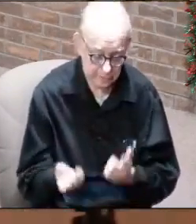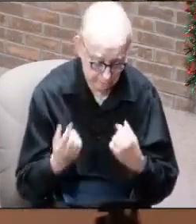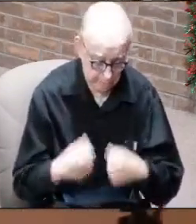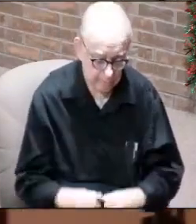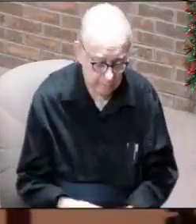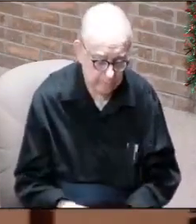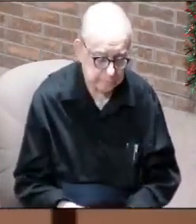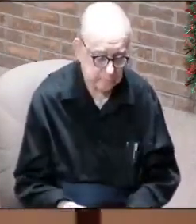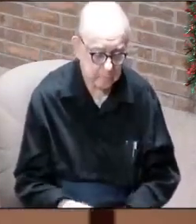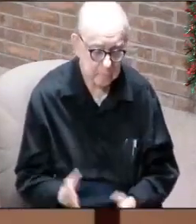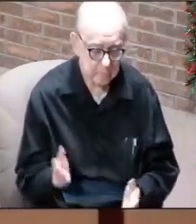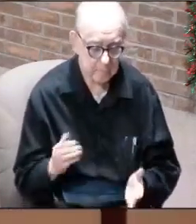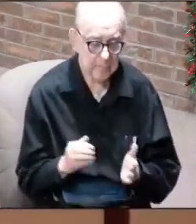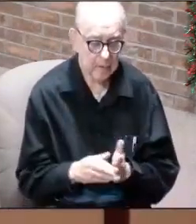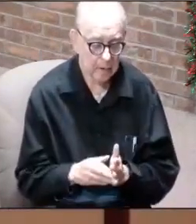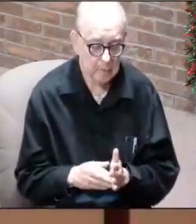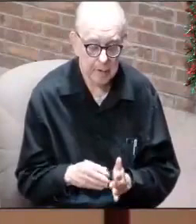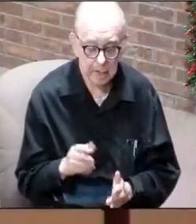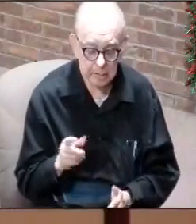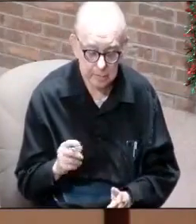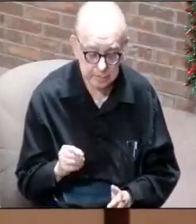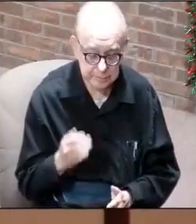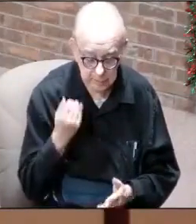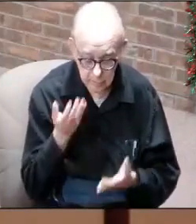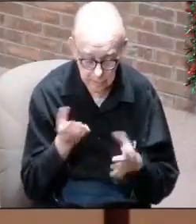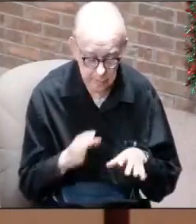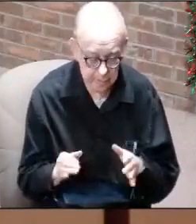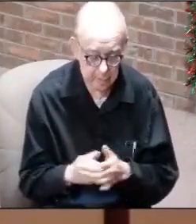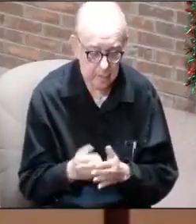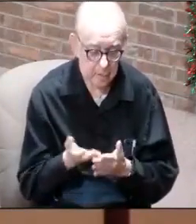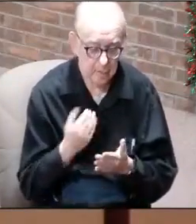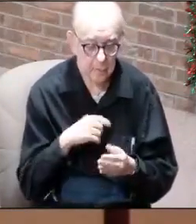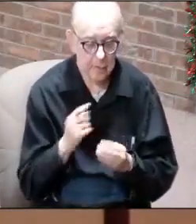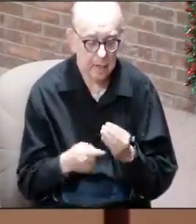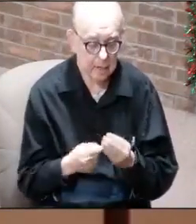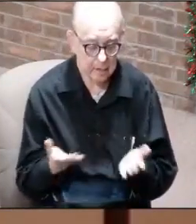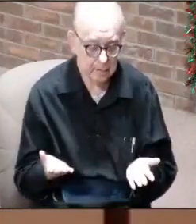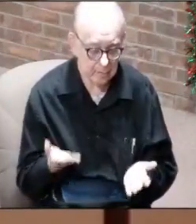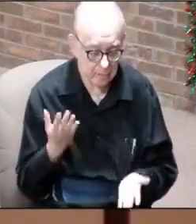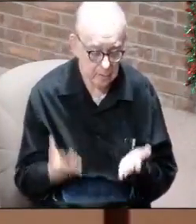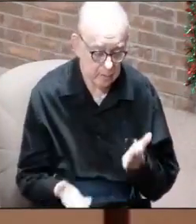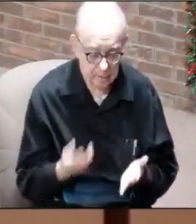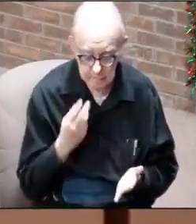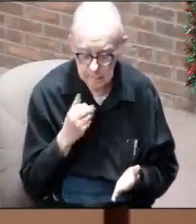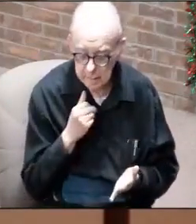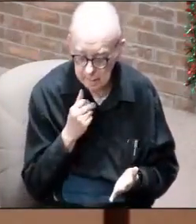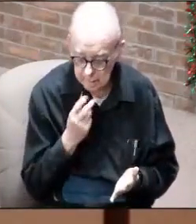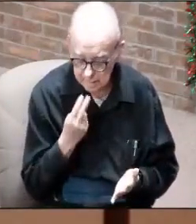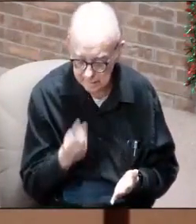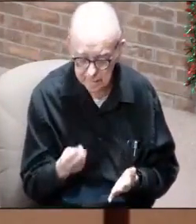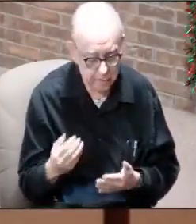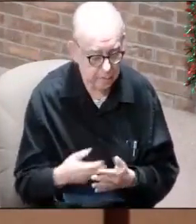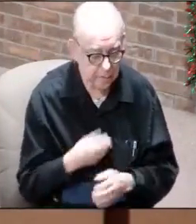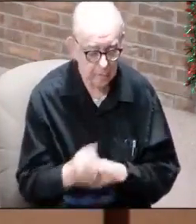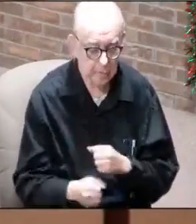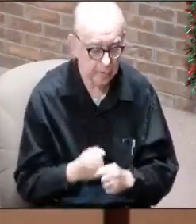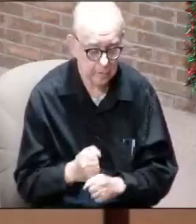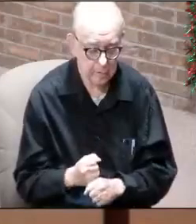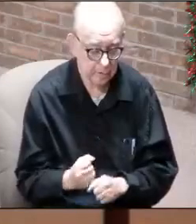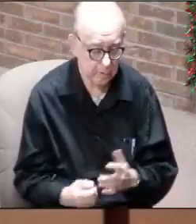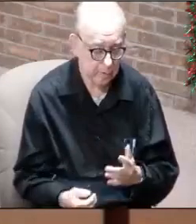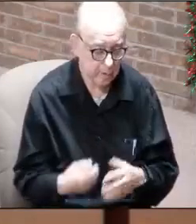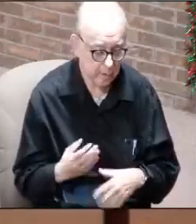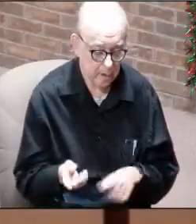I know he could come back in 2020 if he wanted to before the end and we may not even see a new year rolled around